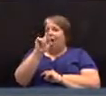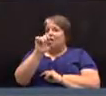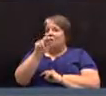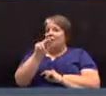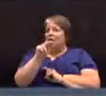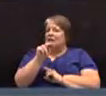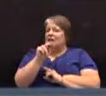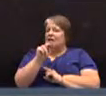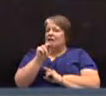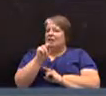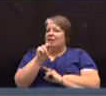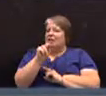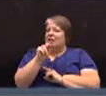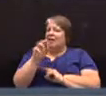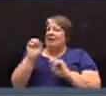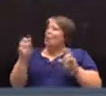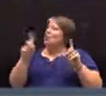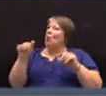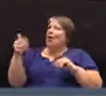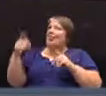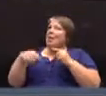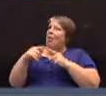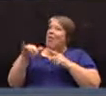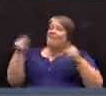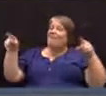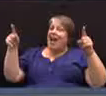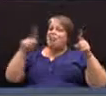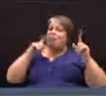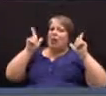Can we do anything about that ban? It's really loud.